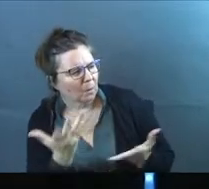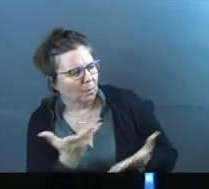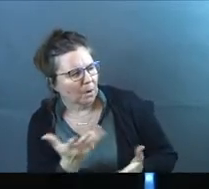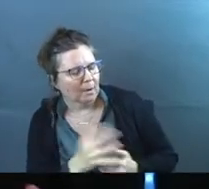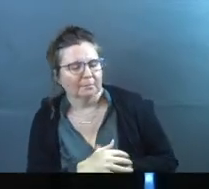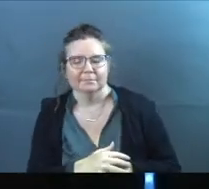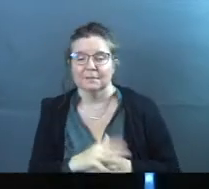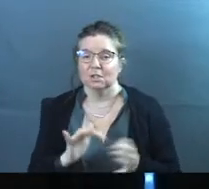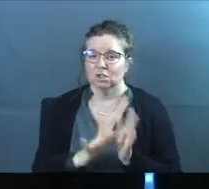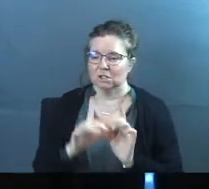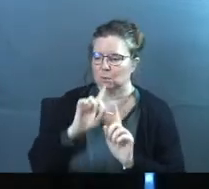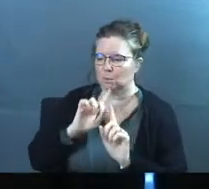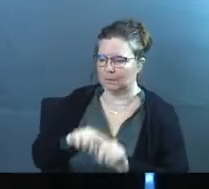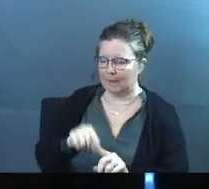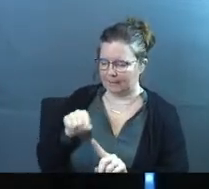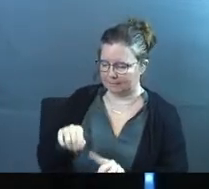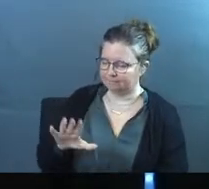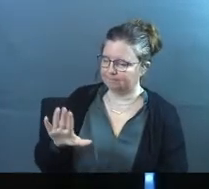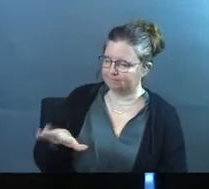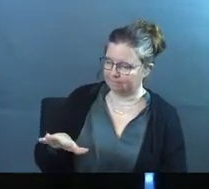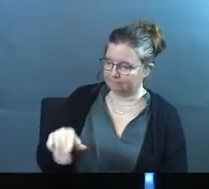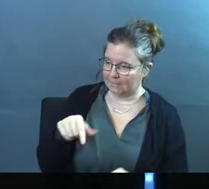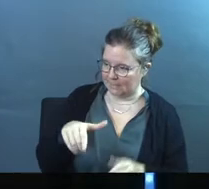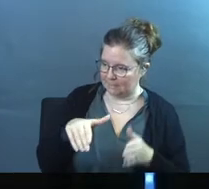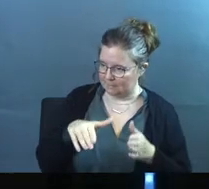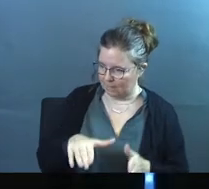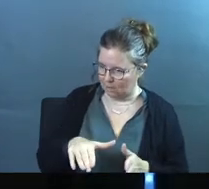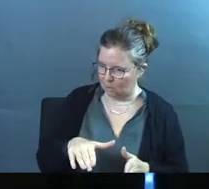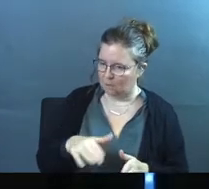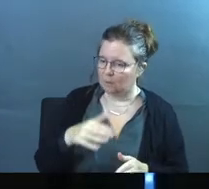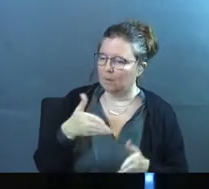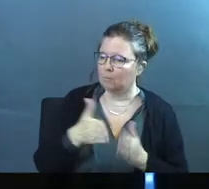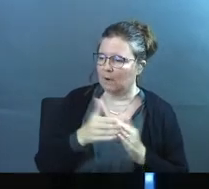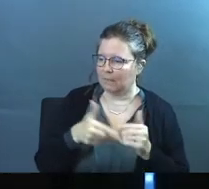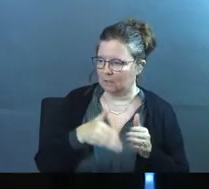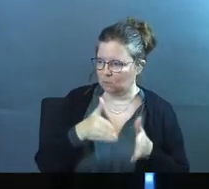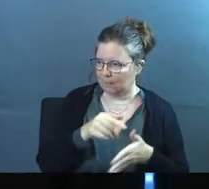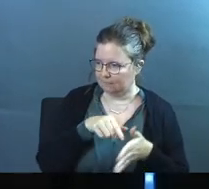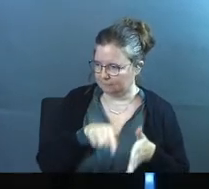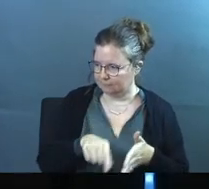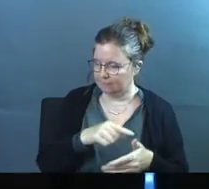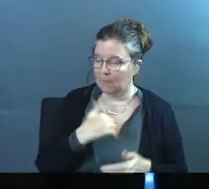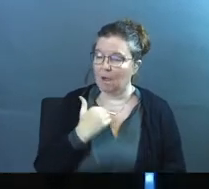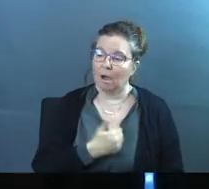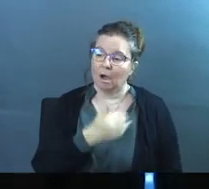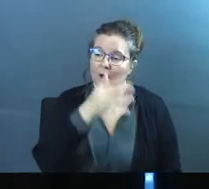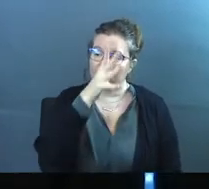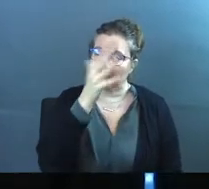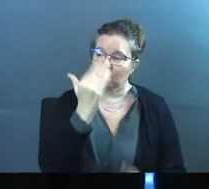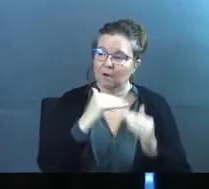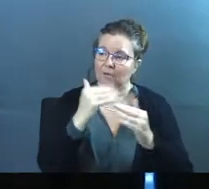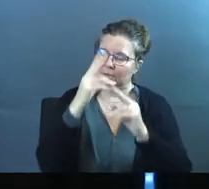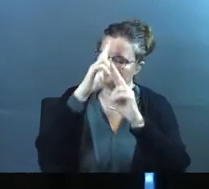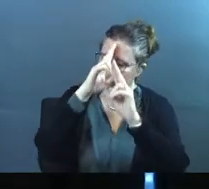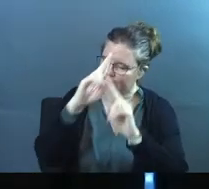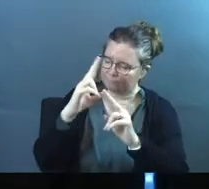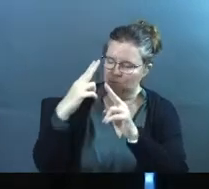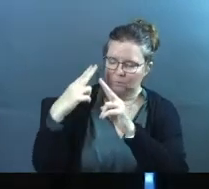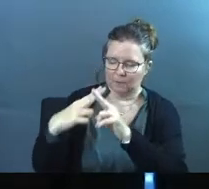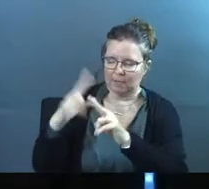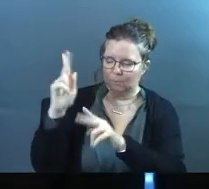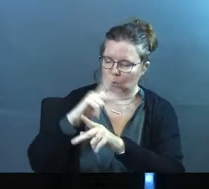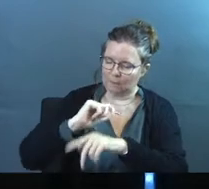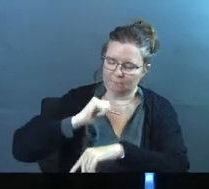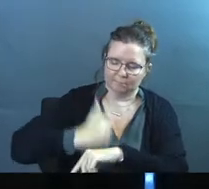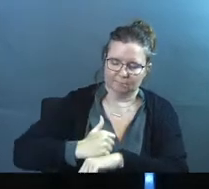our lives? And this is how Jesus responds. He says, in this manner, therefore pray. Our Father in heaven, hallowed be your name. Your